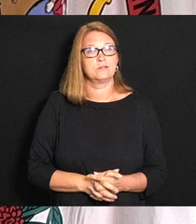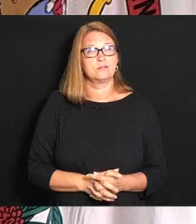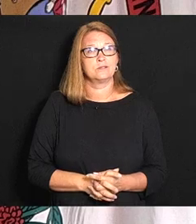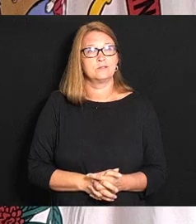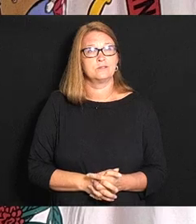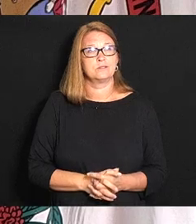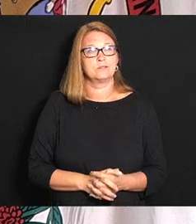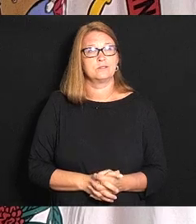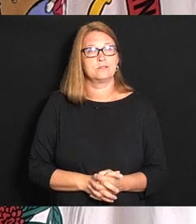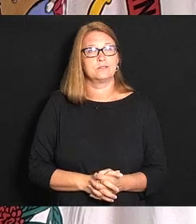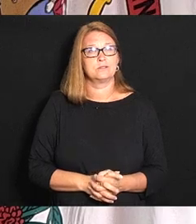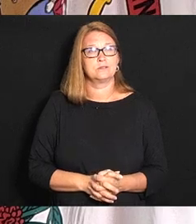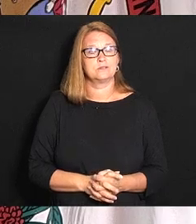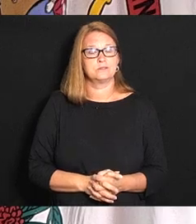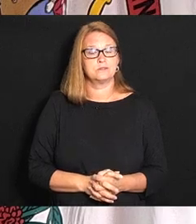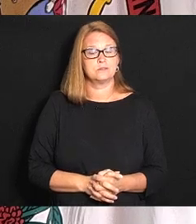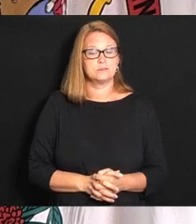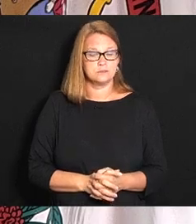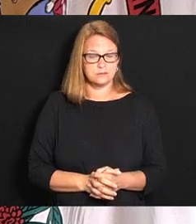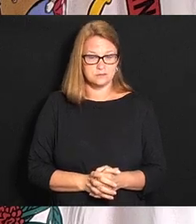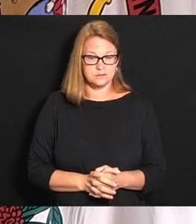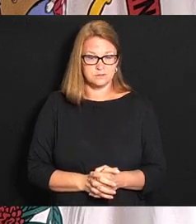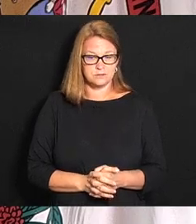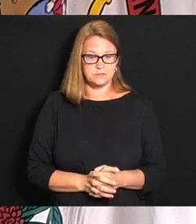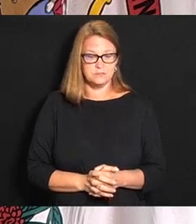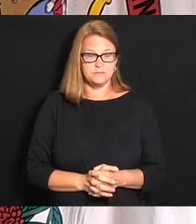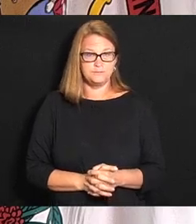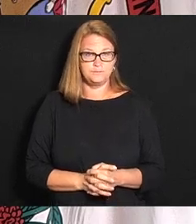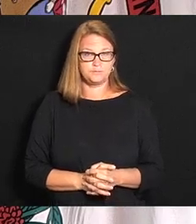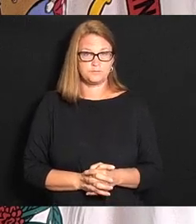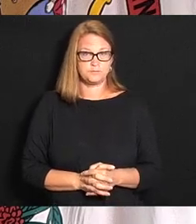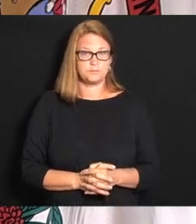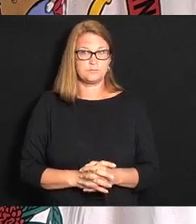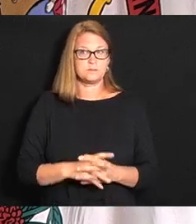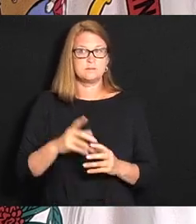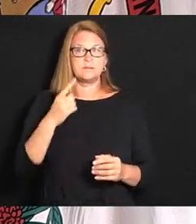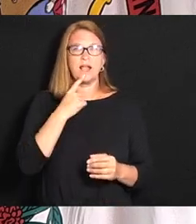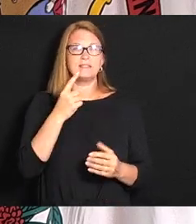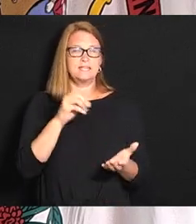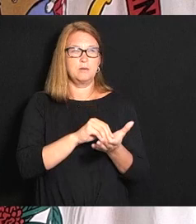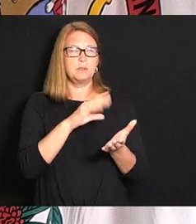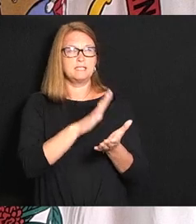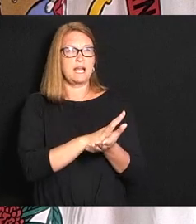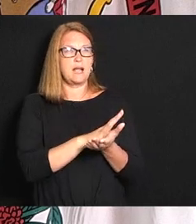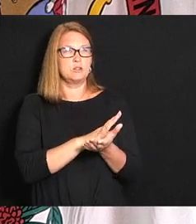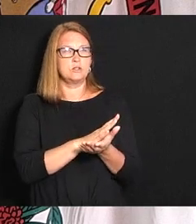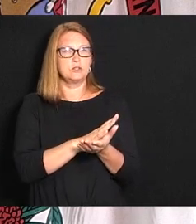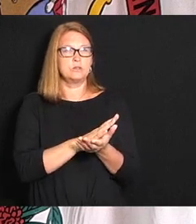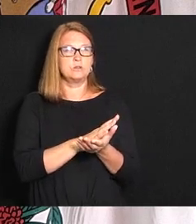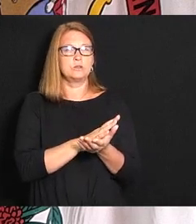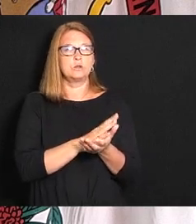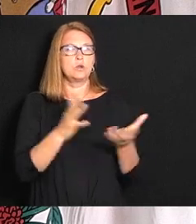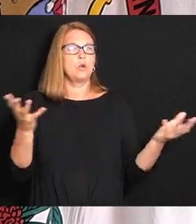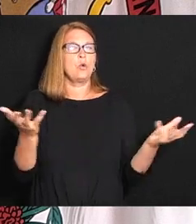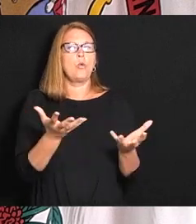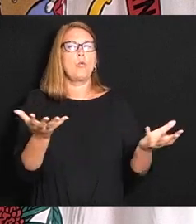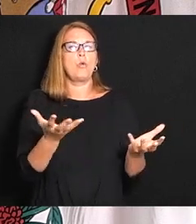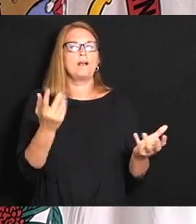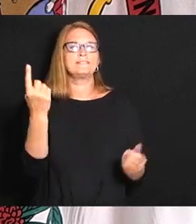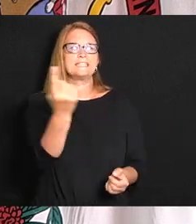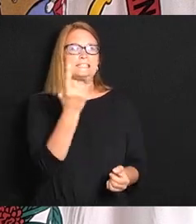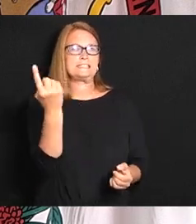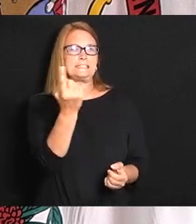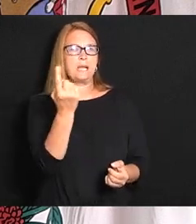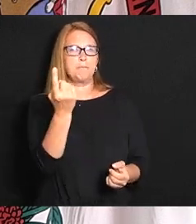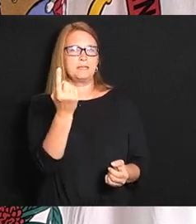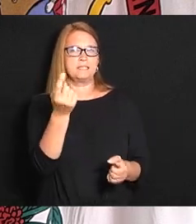and I made the note that it could cause what is the what is something that could be done